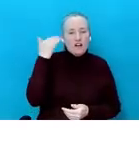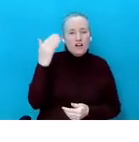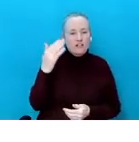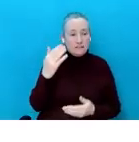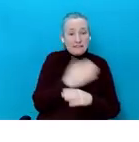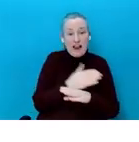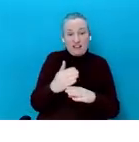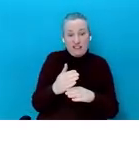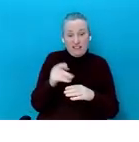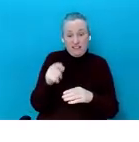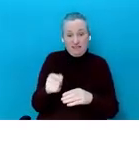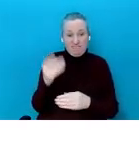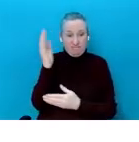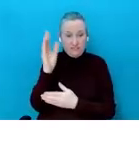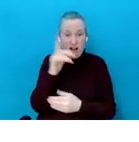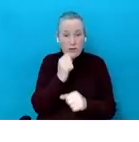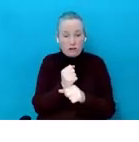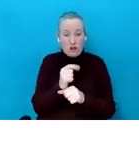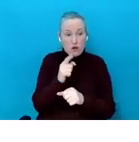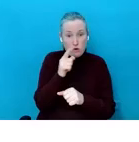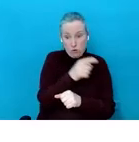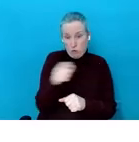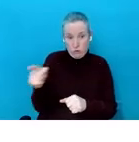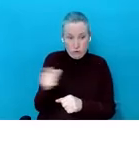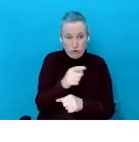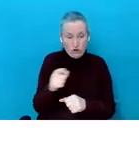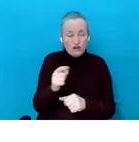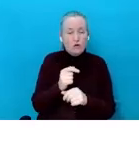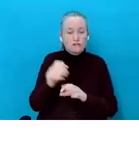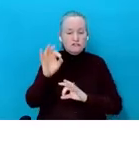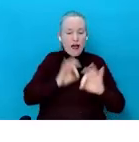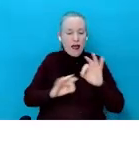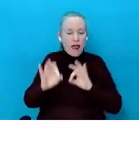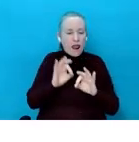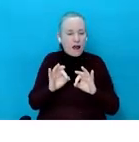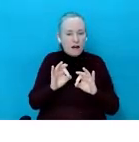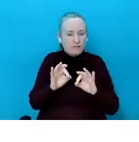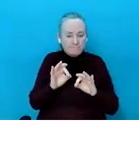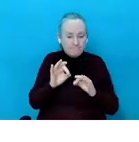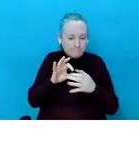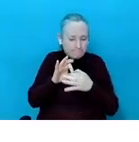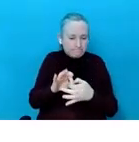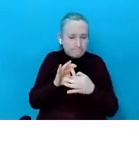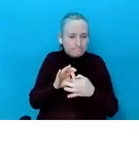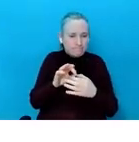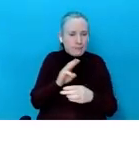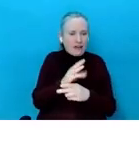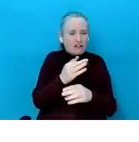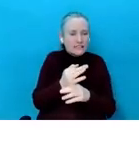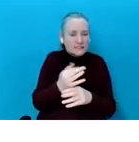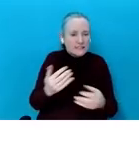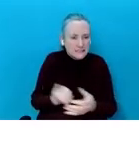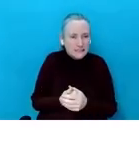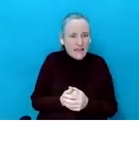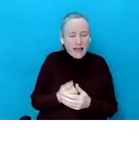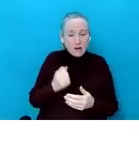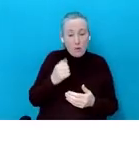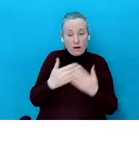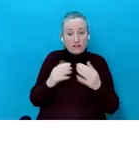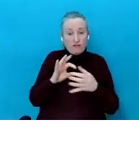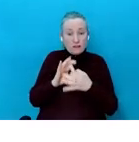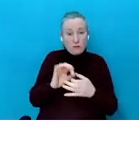start of this webinar about you, your parenting style and the relationship you have with your device. You may feel after this that actually